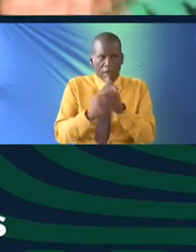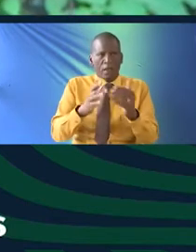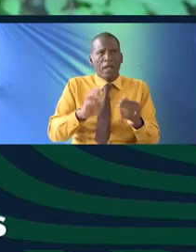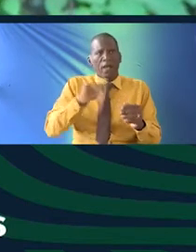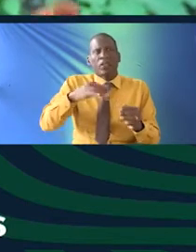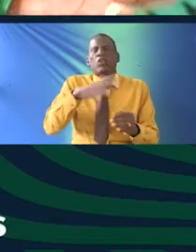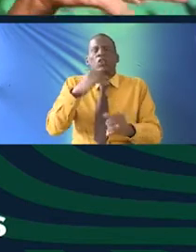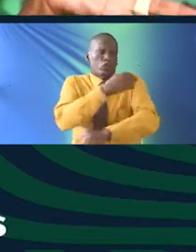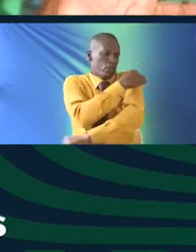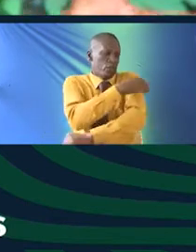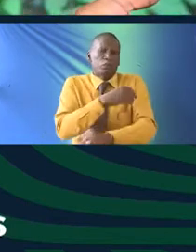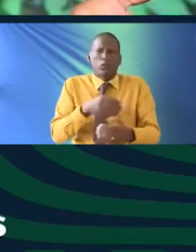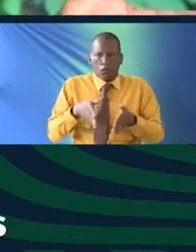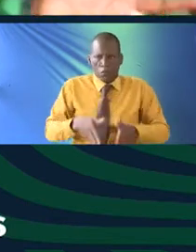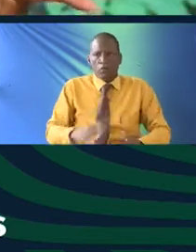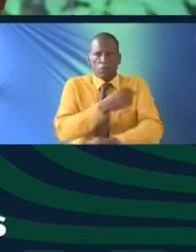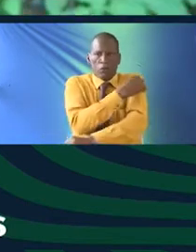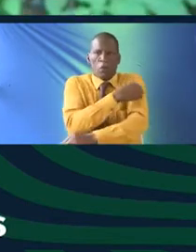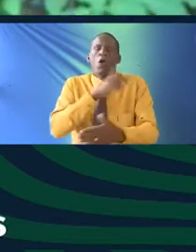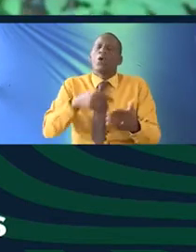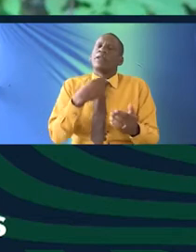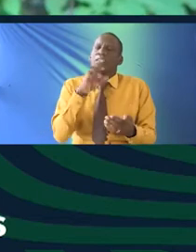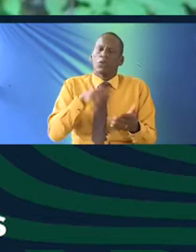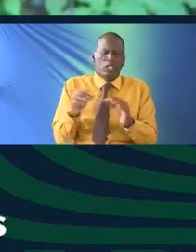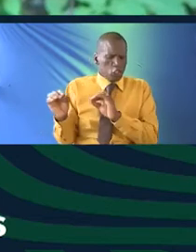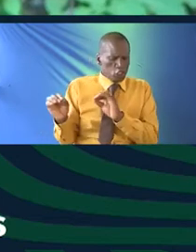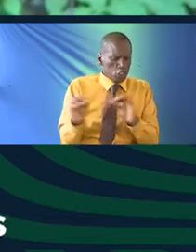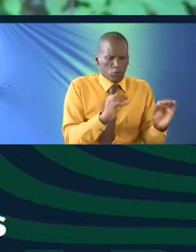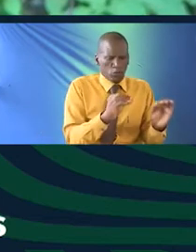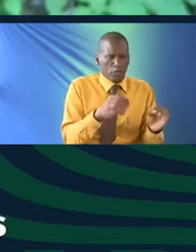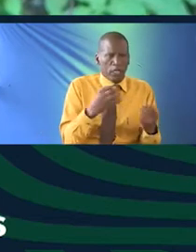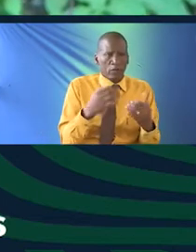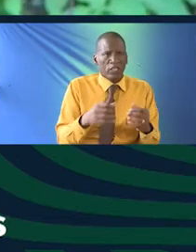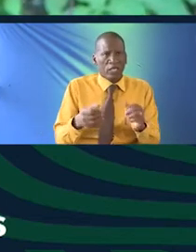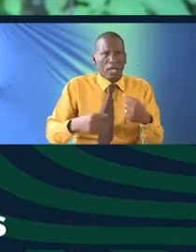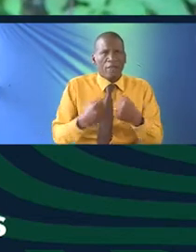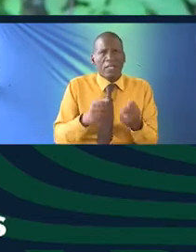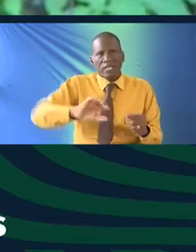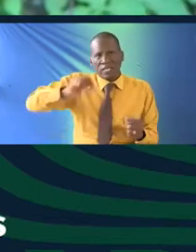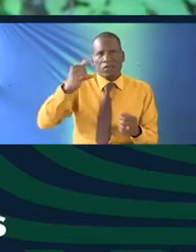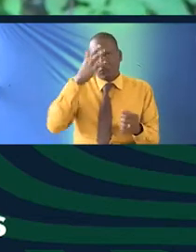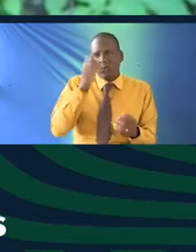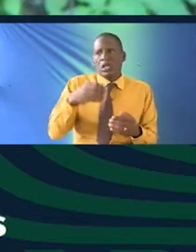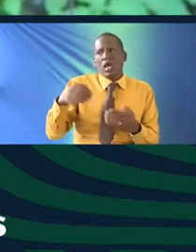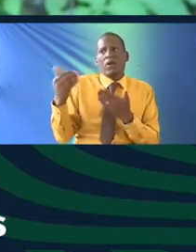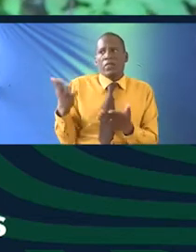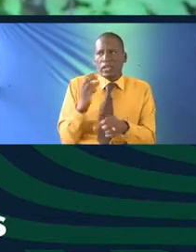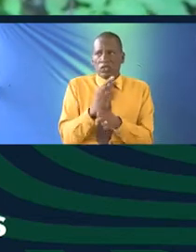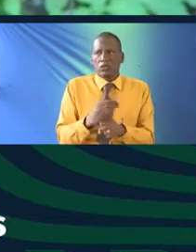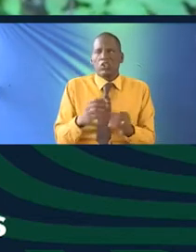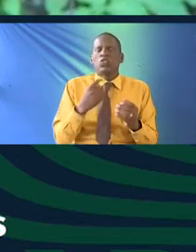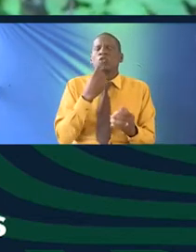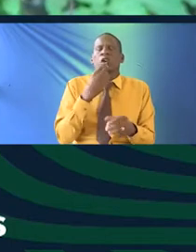going into a hospital and having their baby there so what I say is the shift is now happening in the urban areas because out there it's